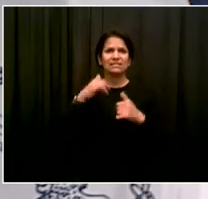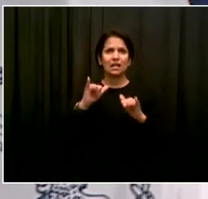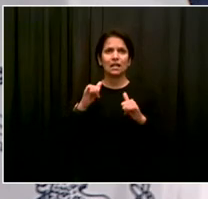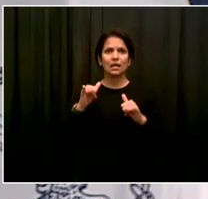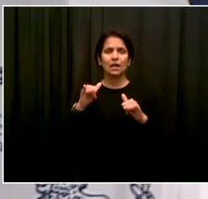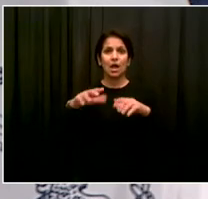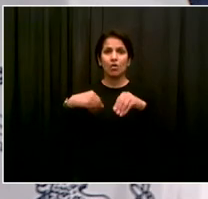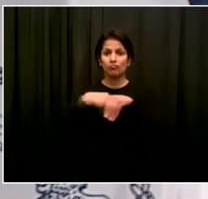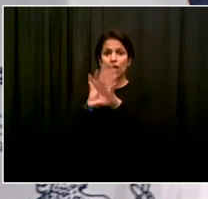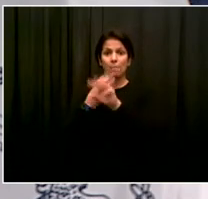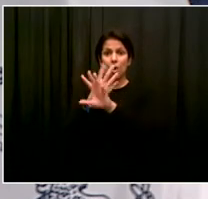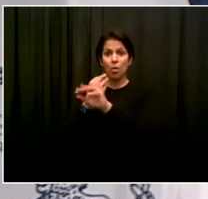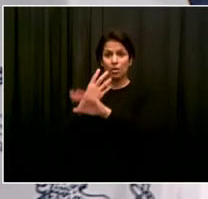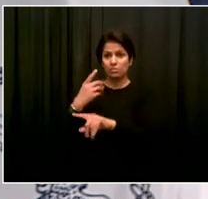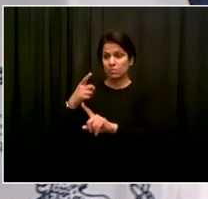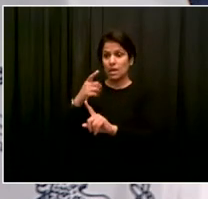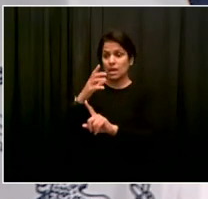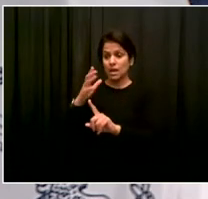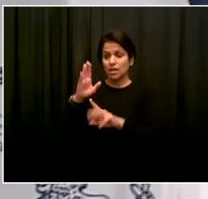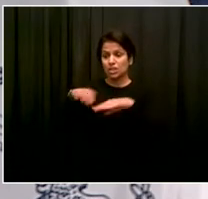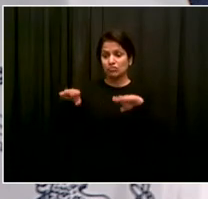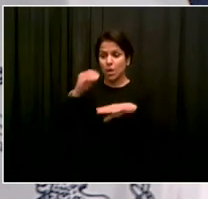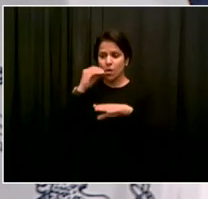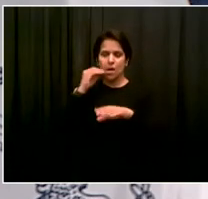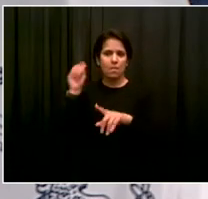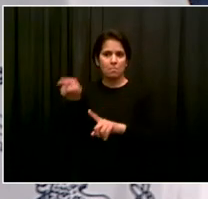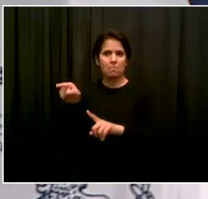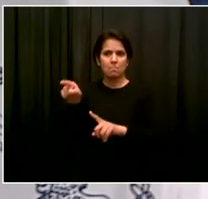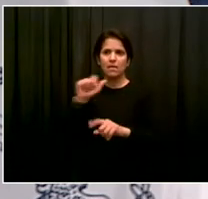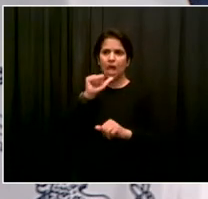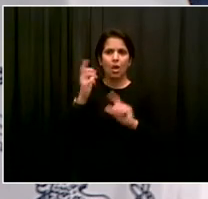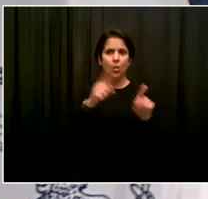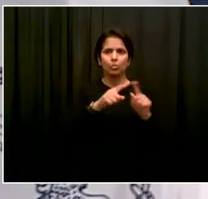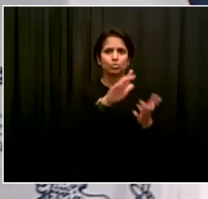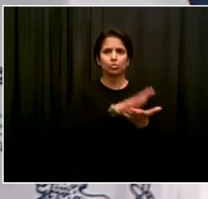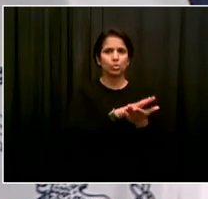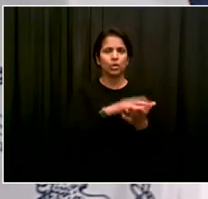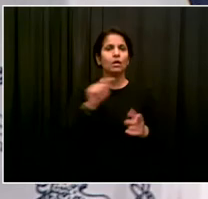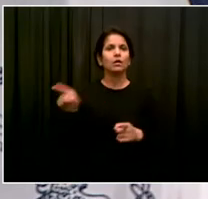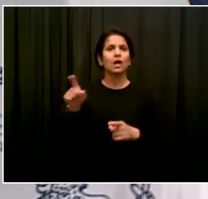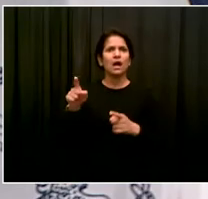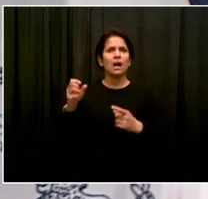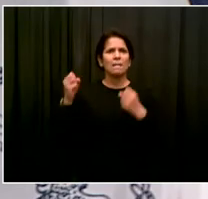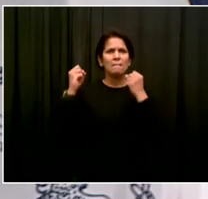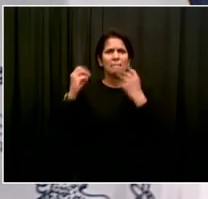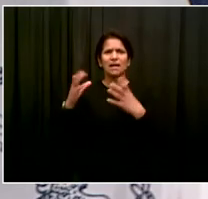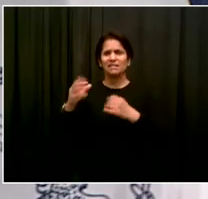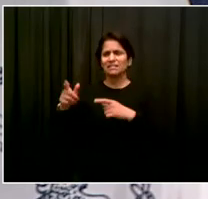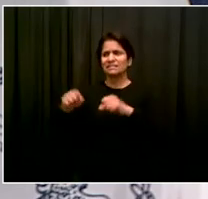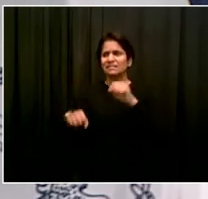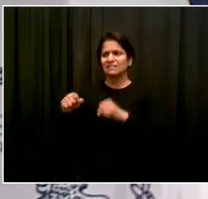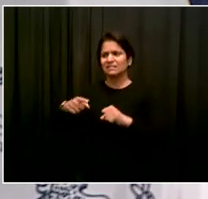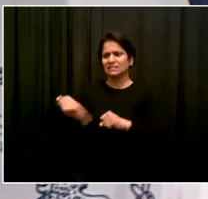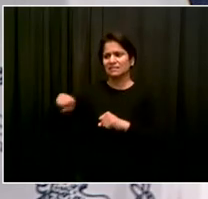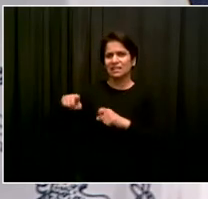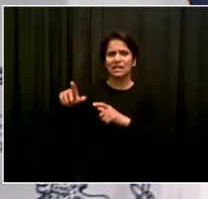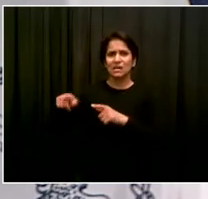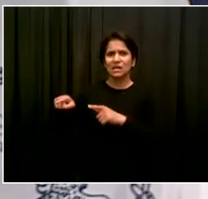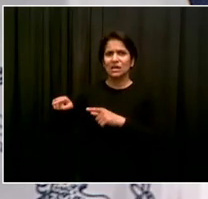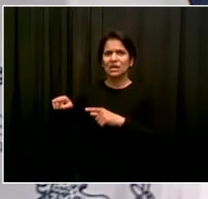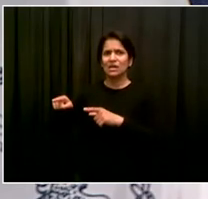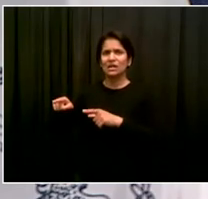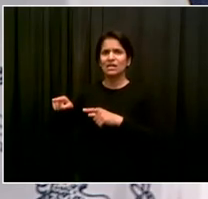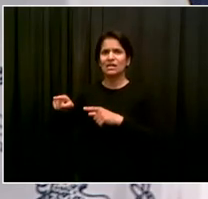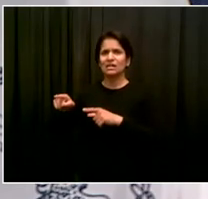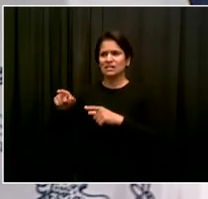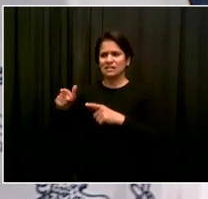about what remote learning could look like next year and how many families will choose that if it's offered. I'm just wondering